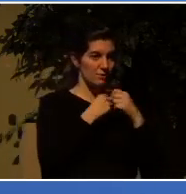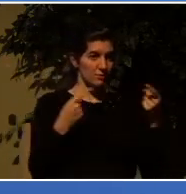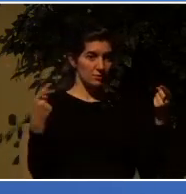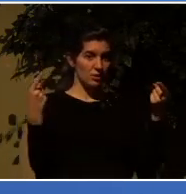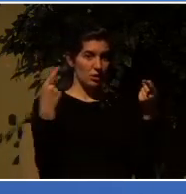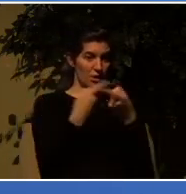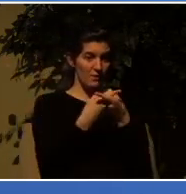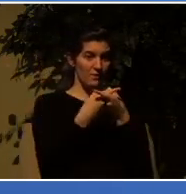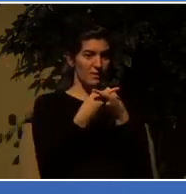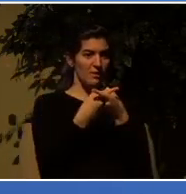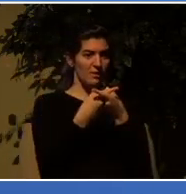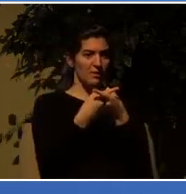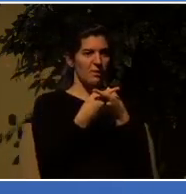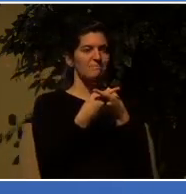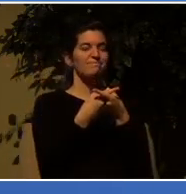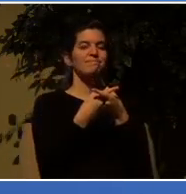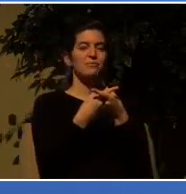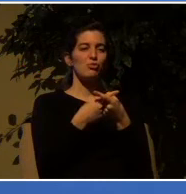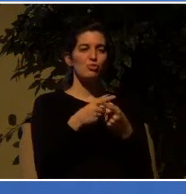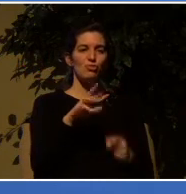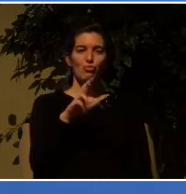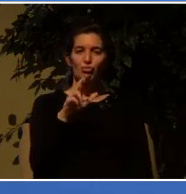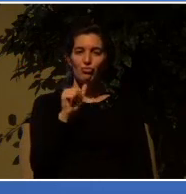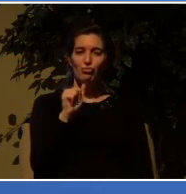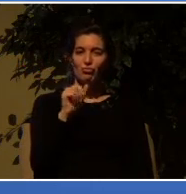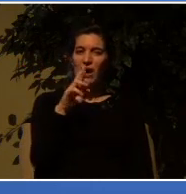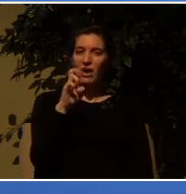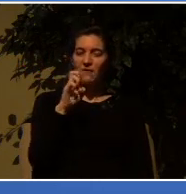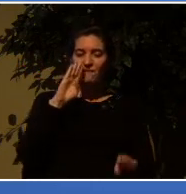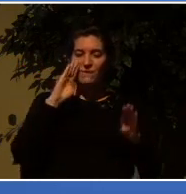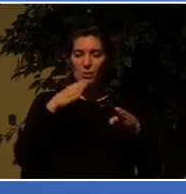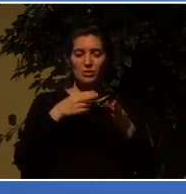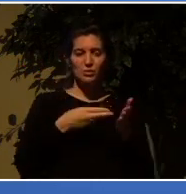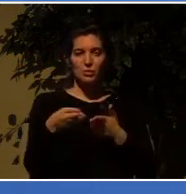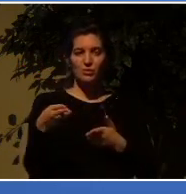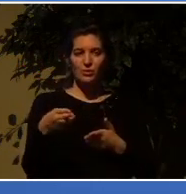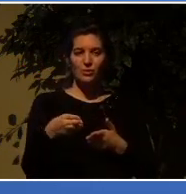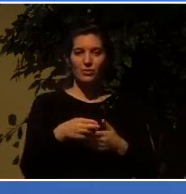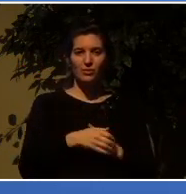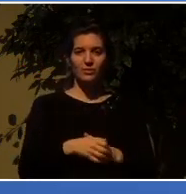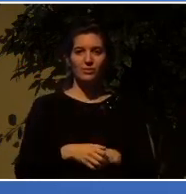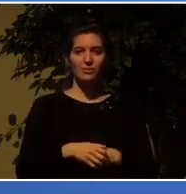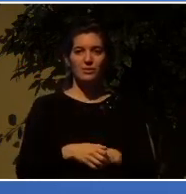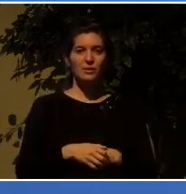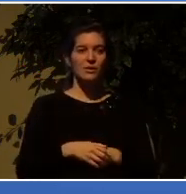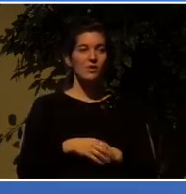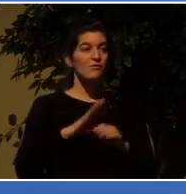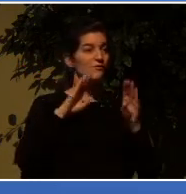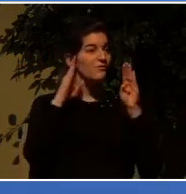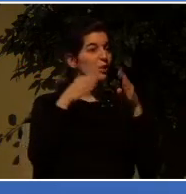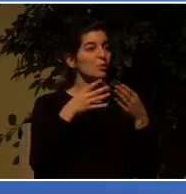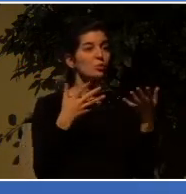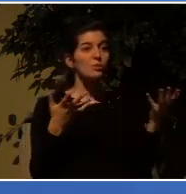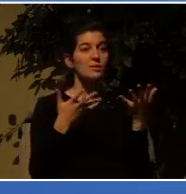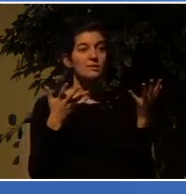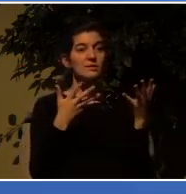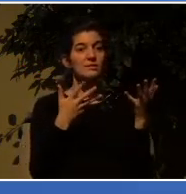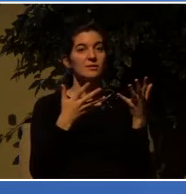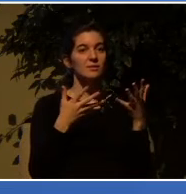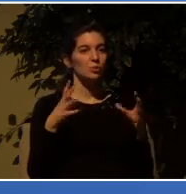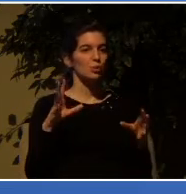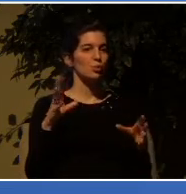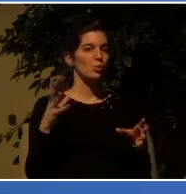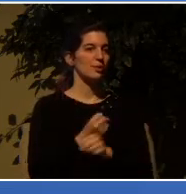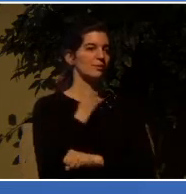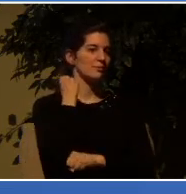it is seldom about truth. It is all about winning.